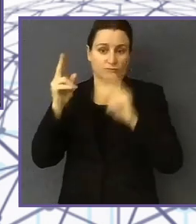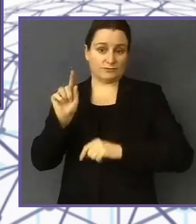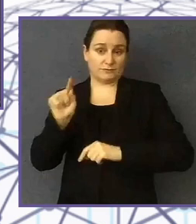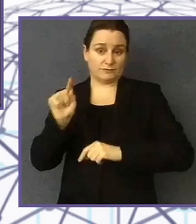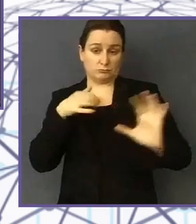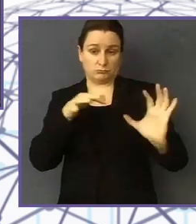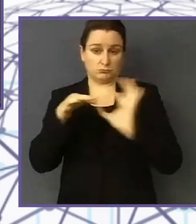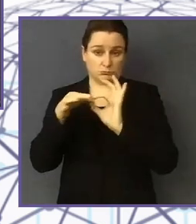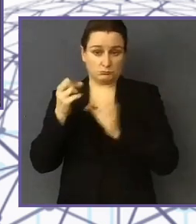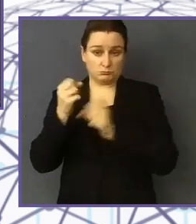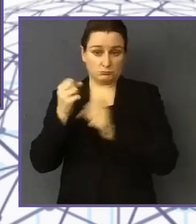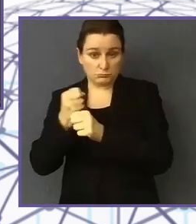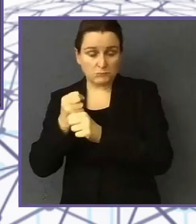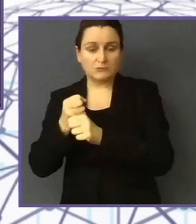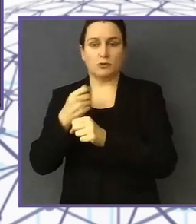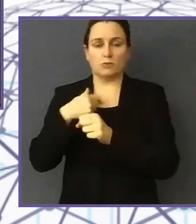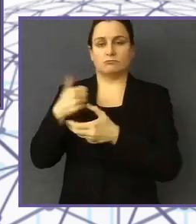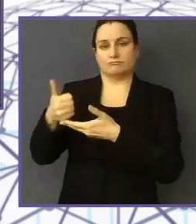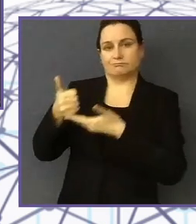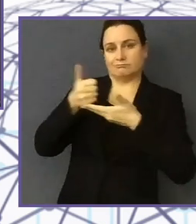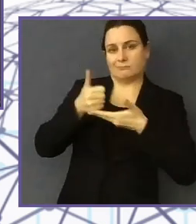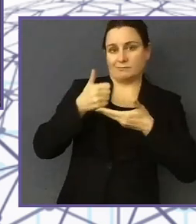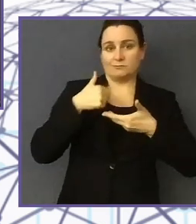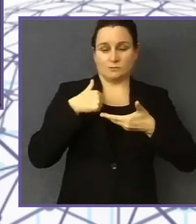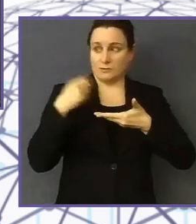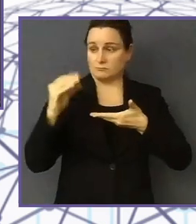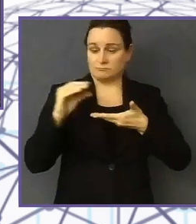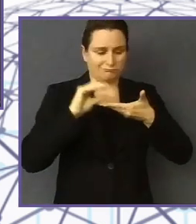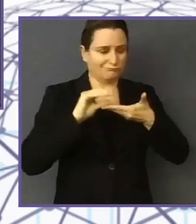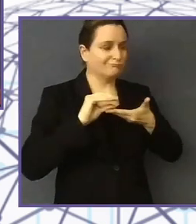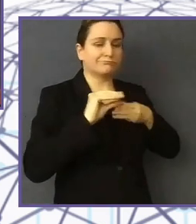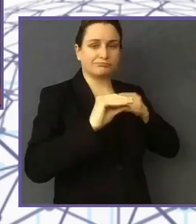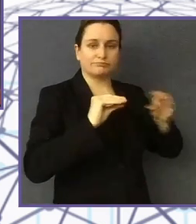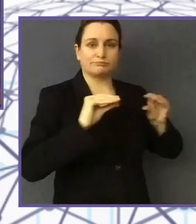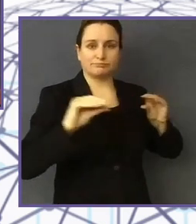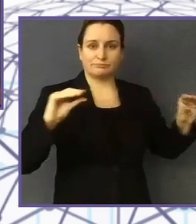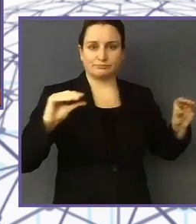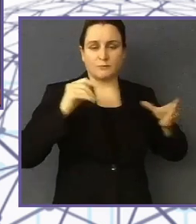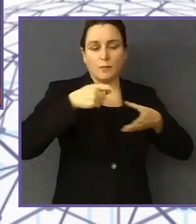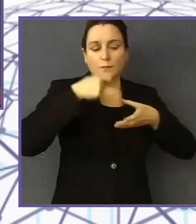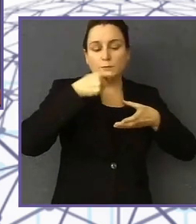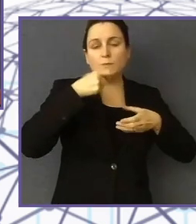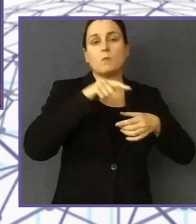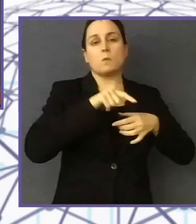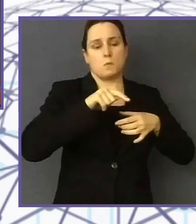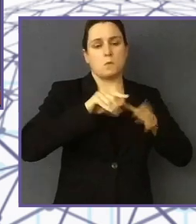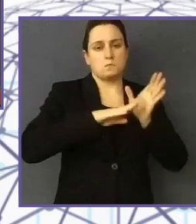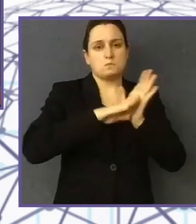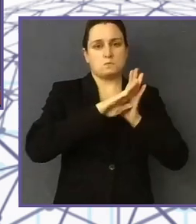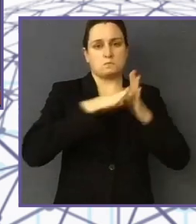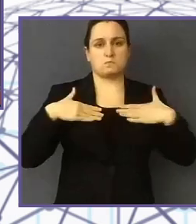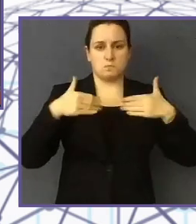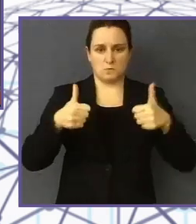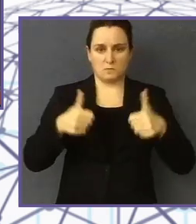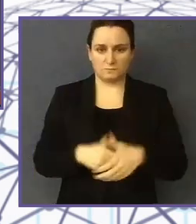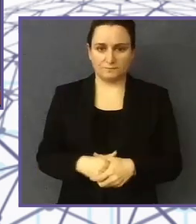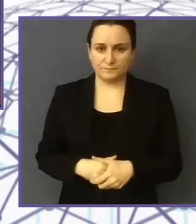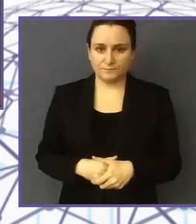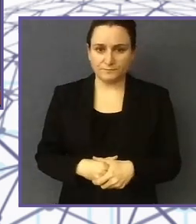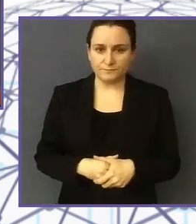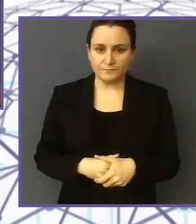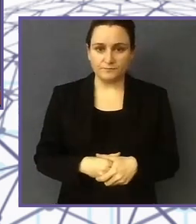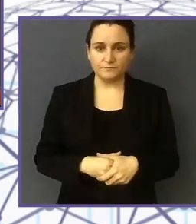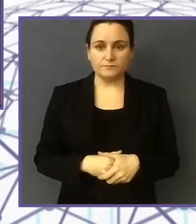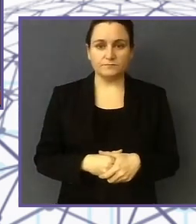know, one of the lady who, she's also a professor, Charlotte Baker for Disability Inclusion